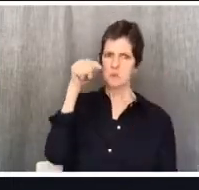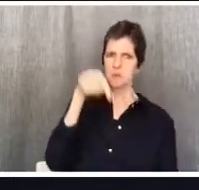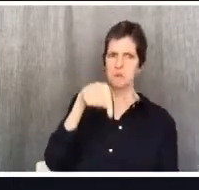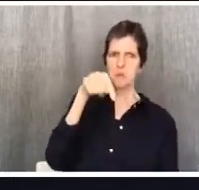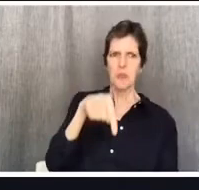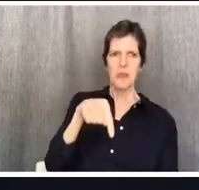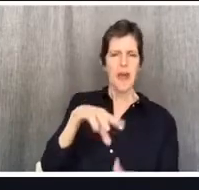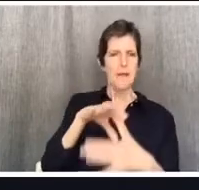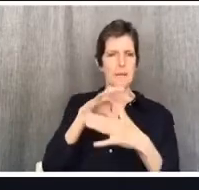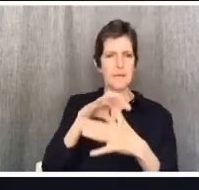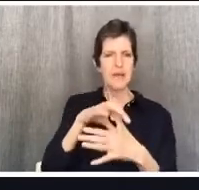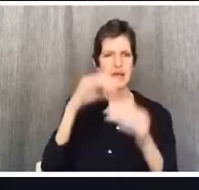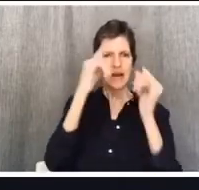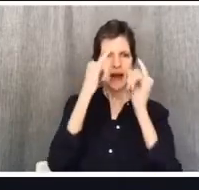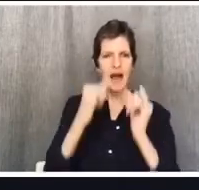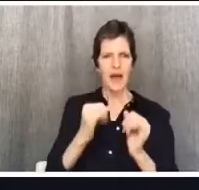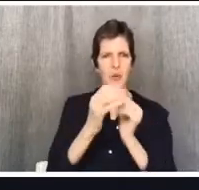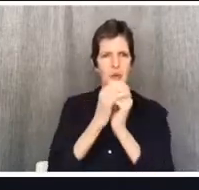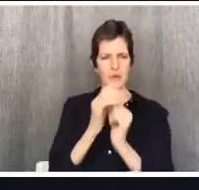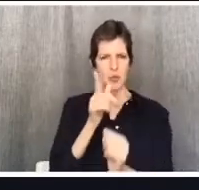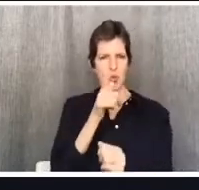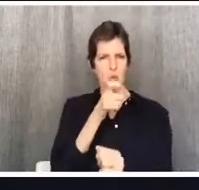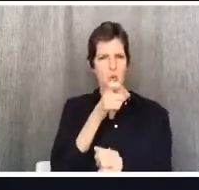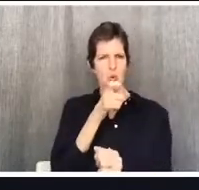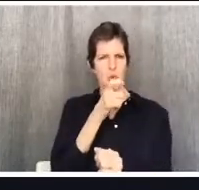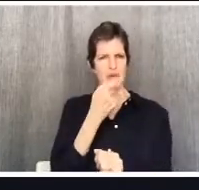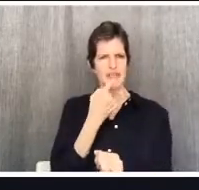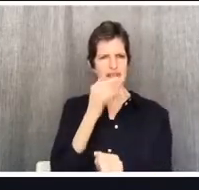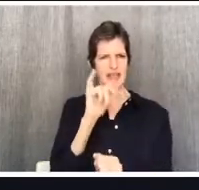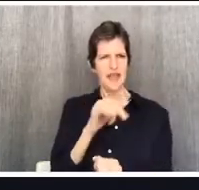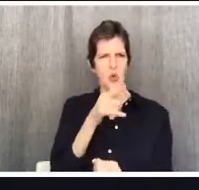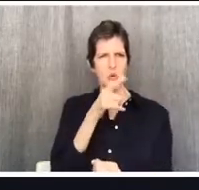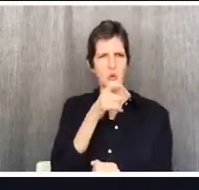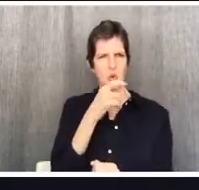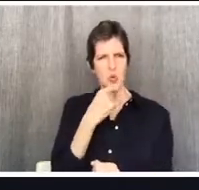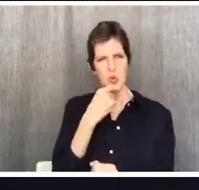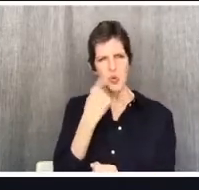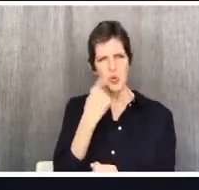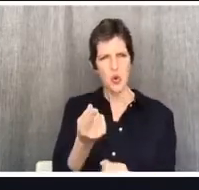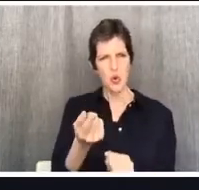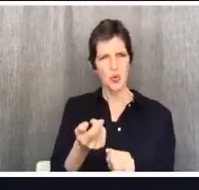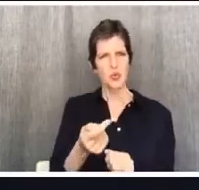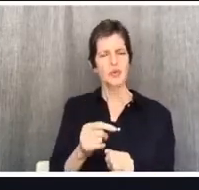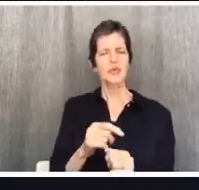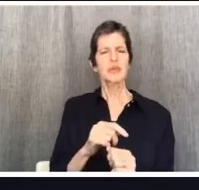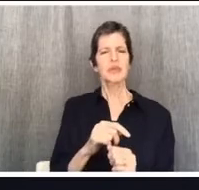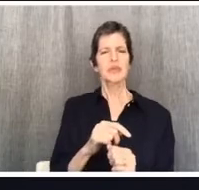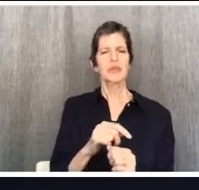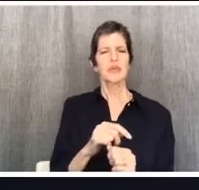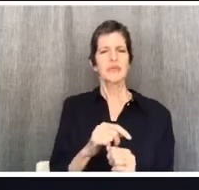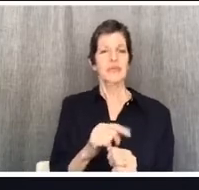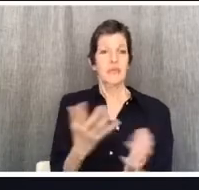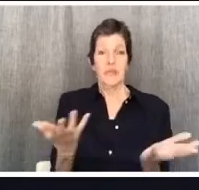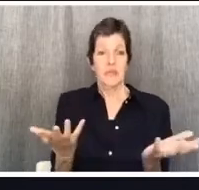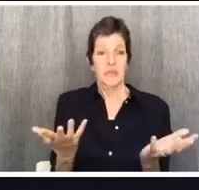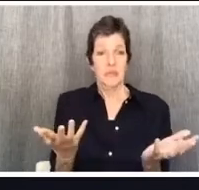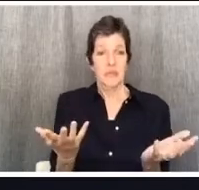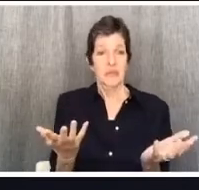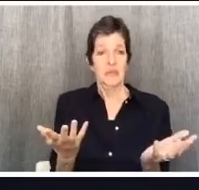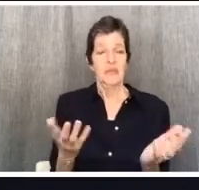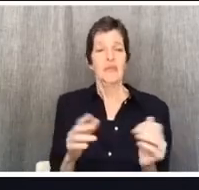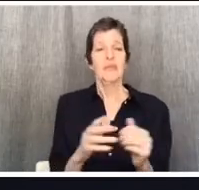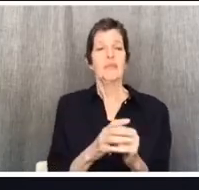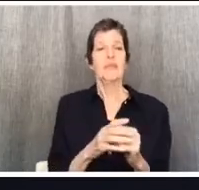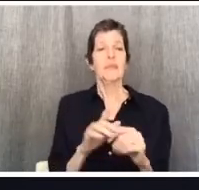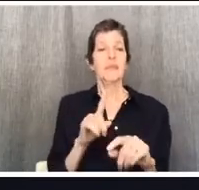take this passage. But it's important to understand that all three of these ways convey the same truth, that Christian liberty